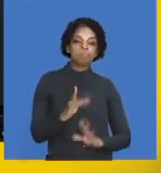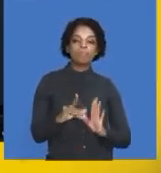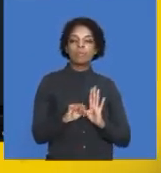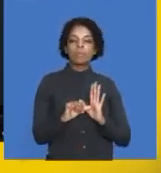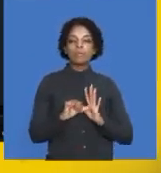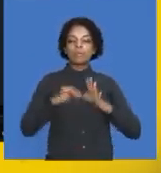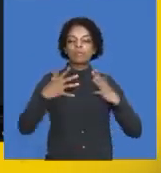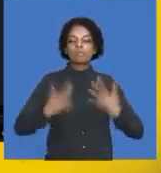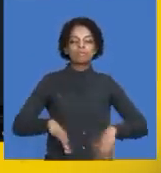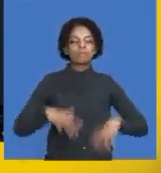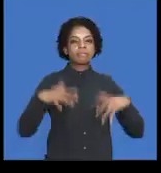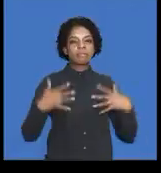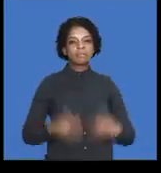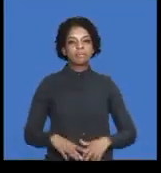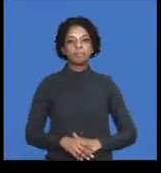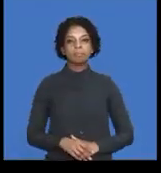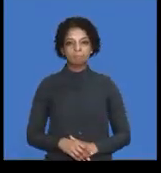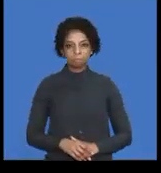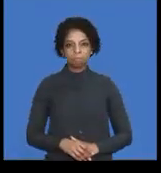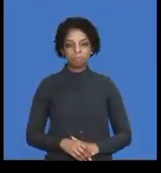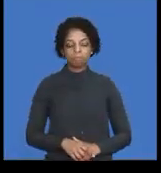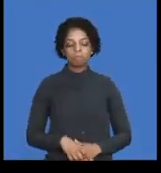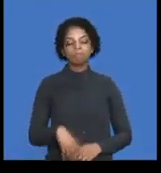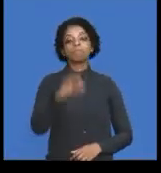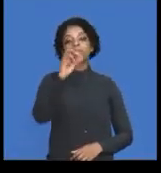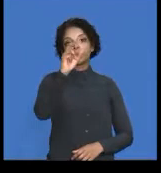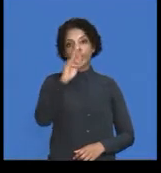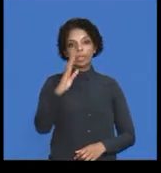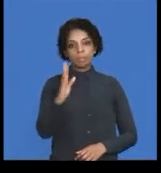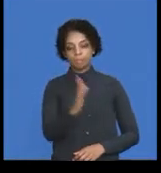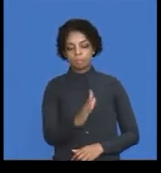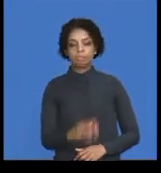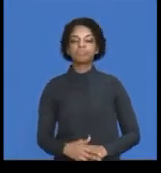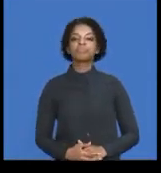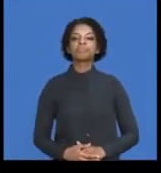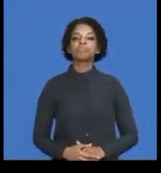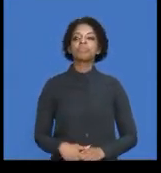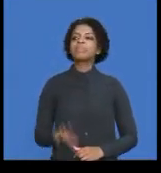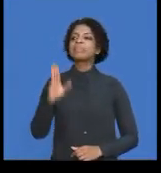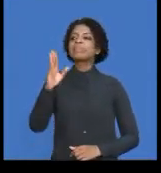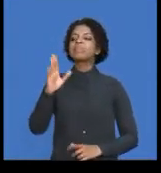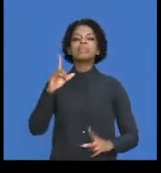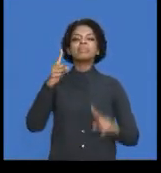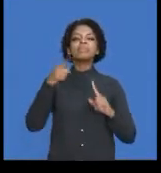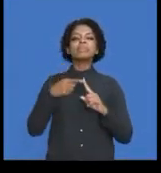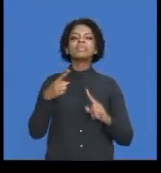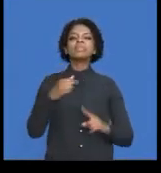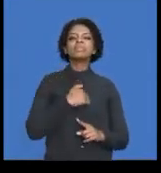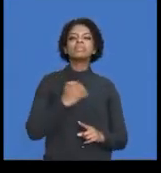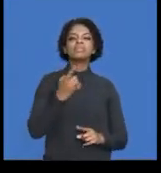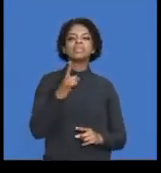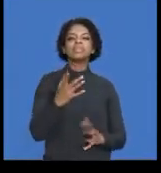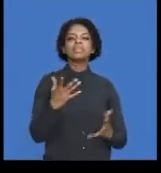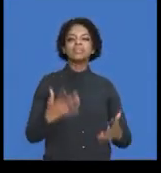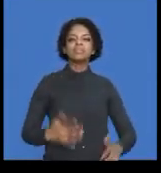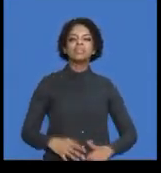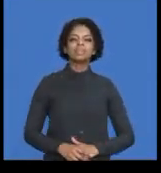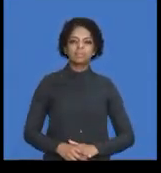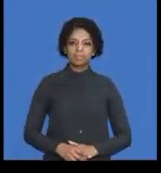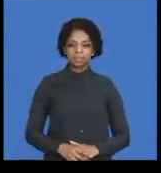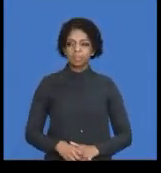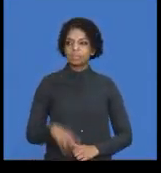Okay. So here goes. What is my break-even point? It's my total fixed cost in RANDs.